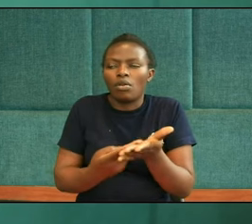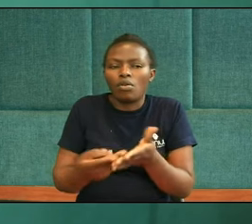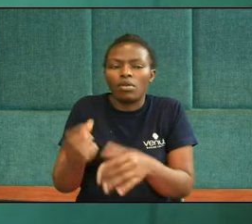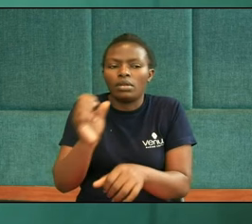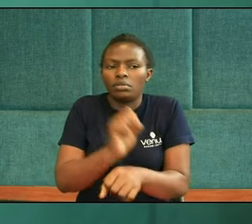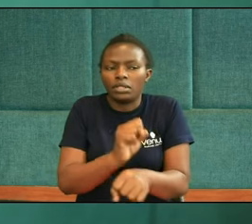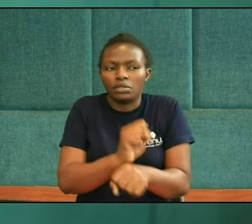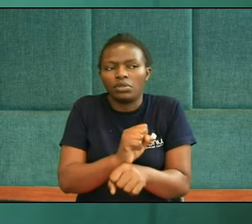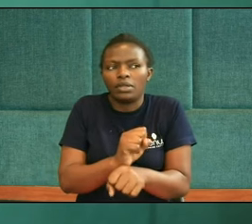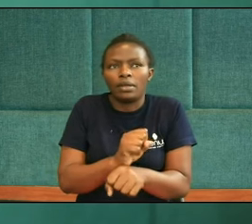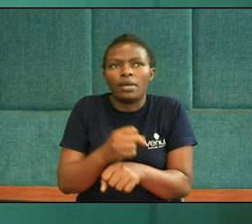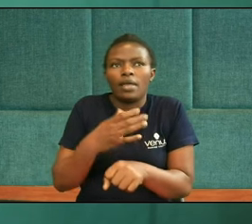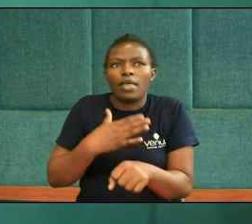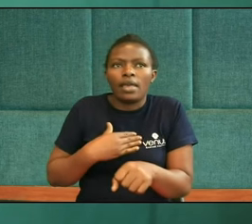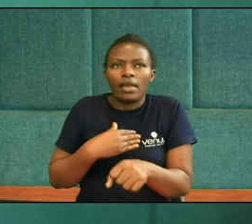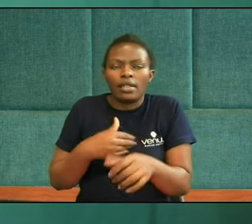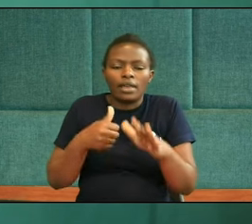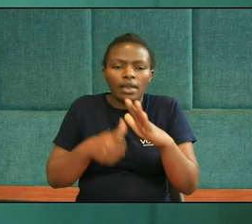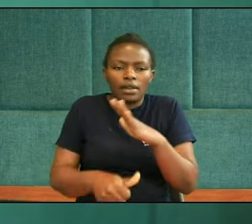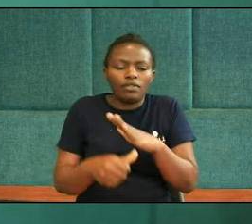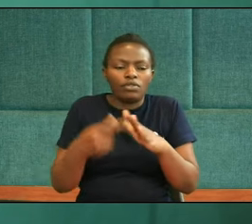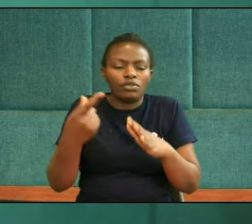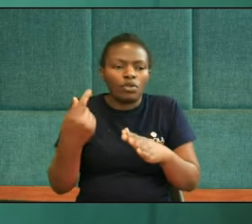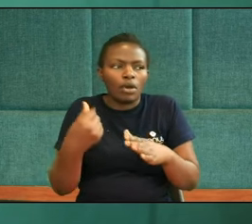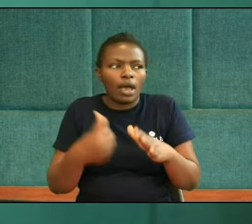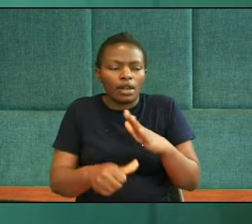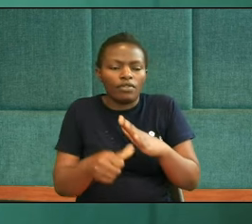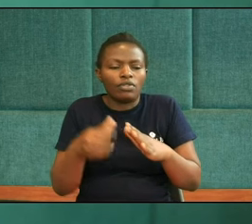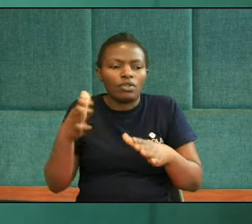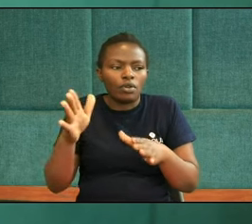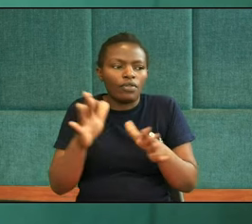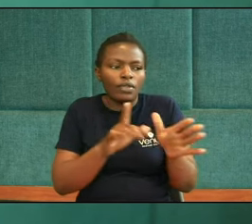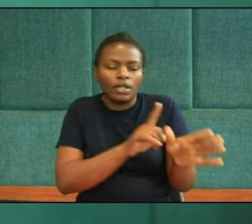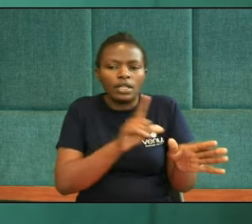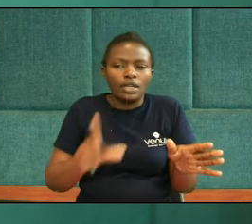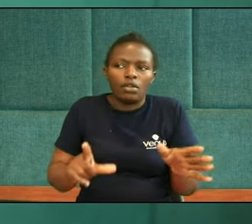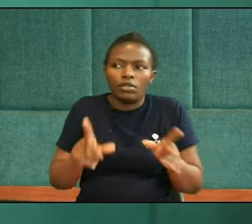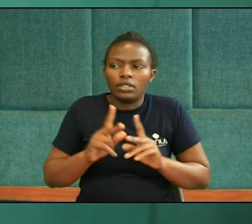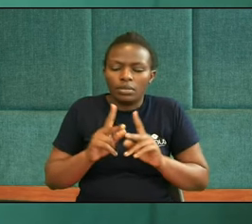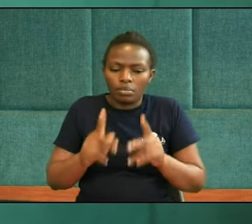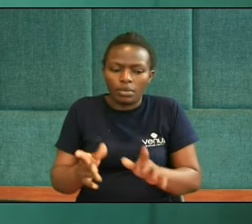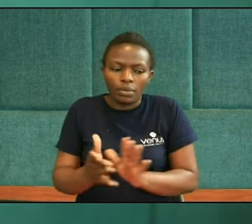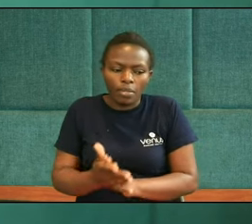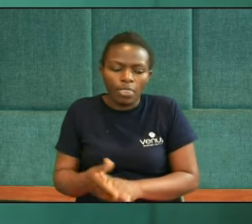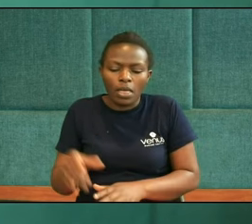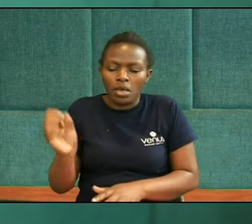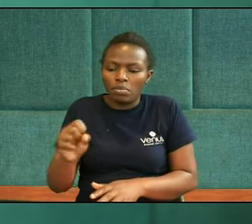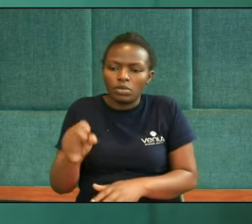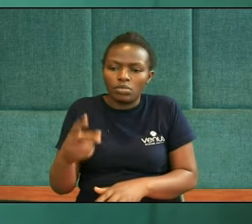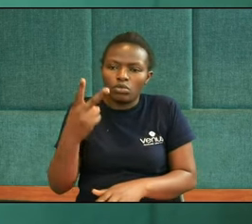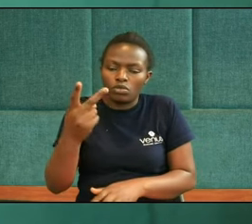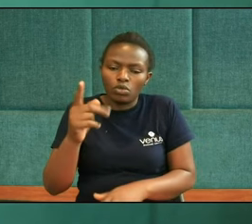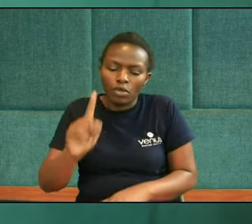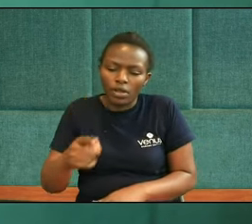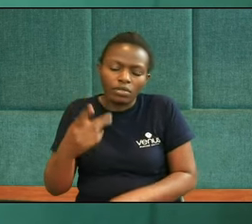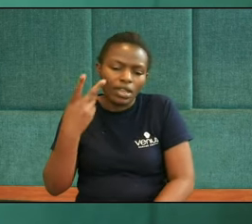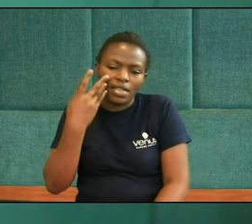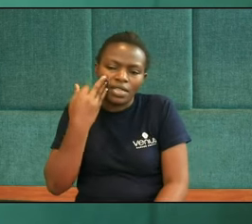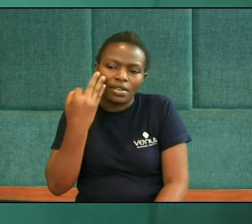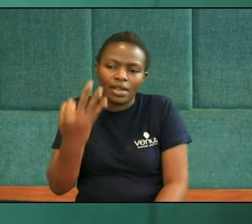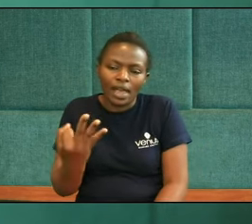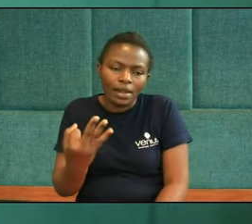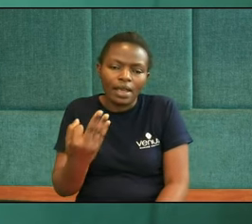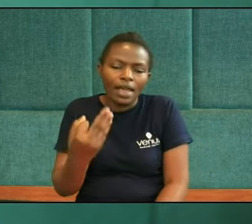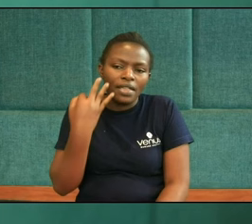trembling underfoot of the Lord's people He said to me It will take 2,300 evenings and